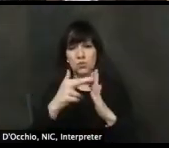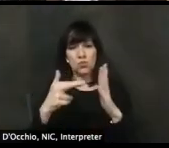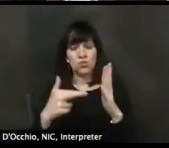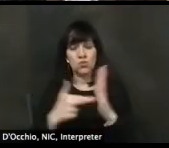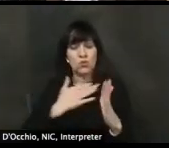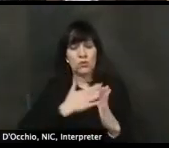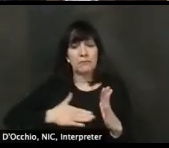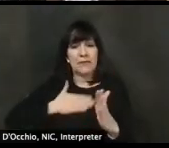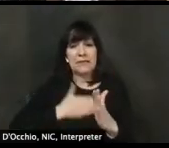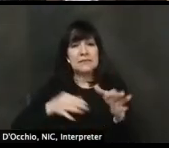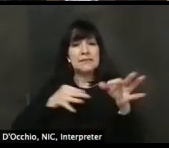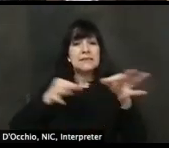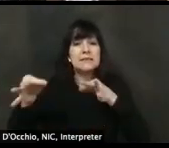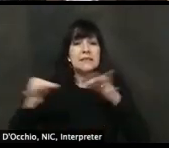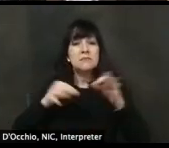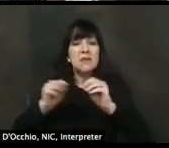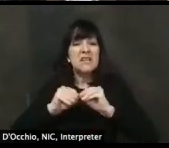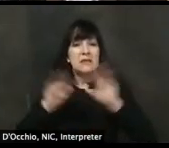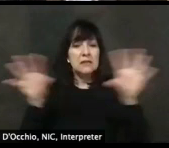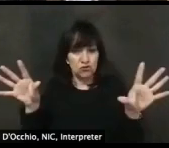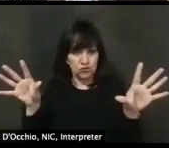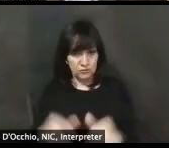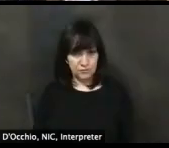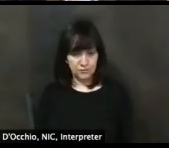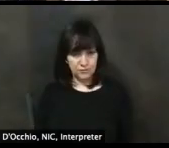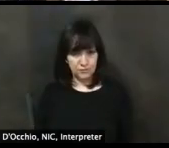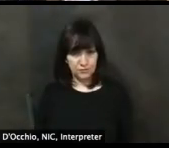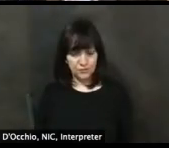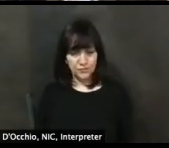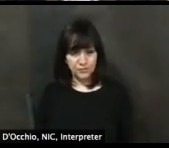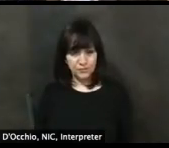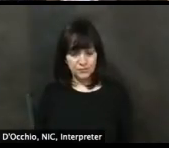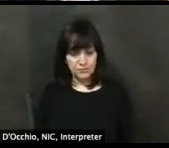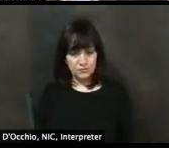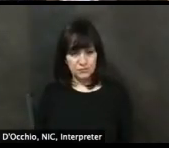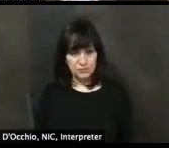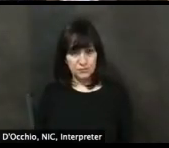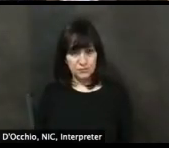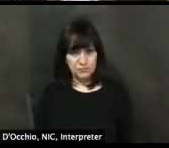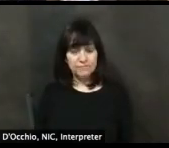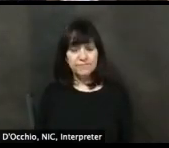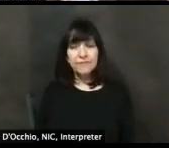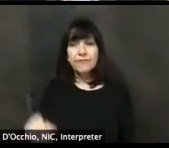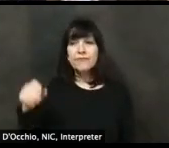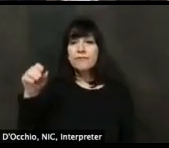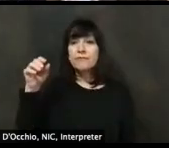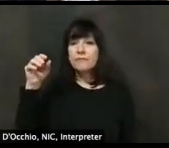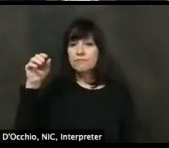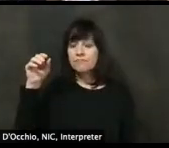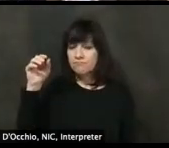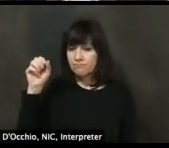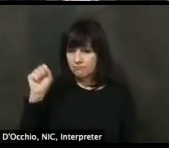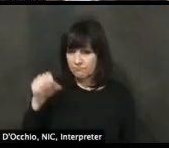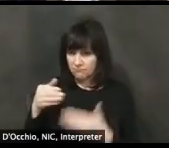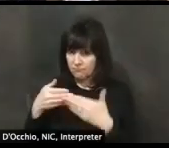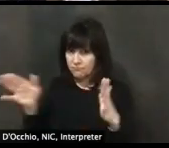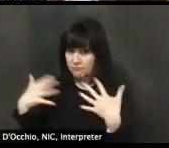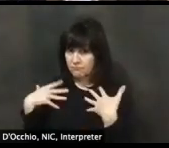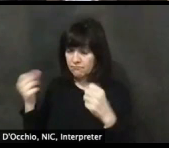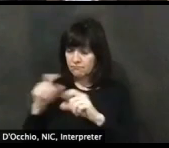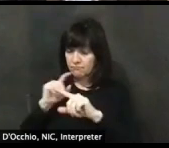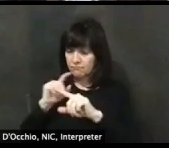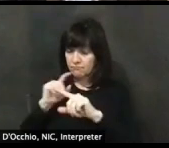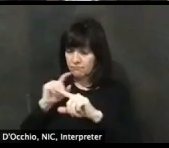reopening phases here? Yeah. So this goes back to, um, what we were just talking about, about